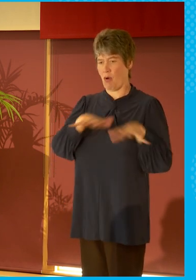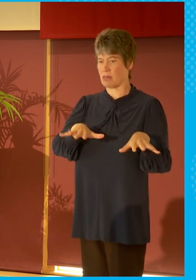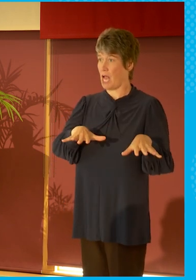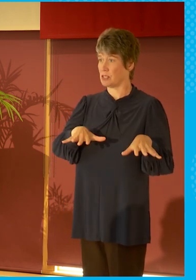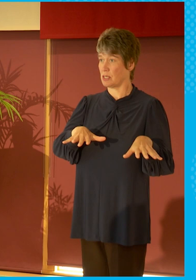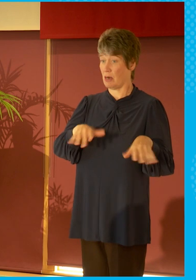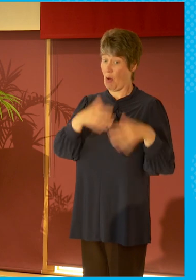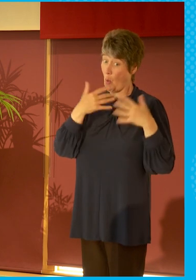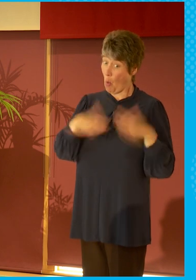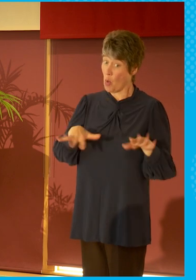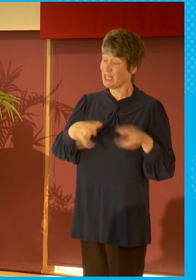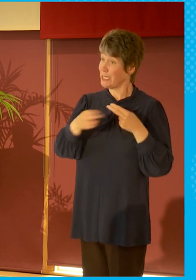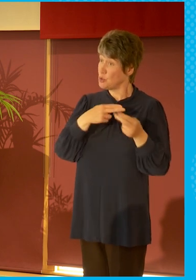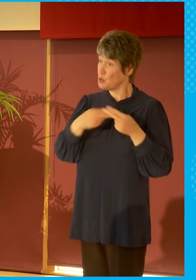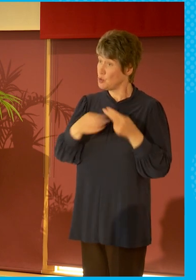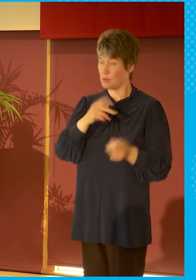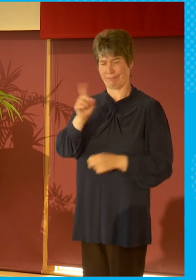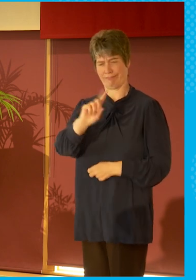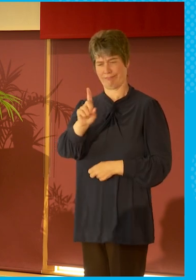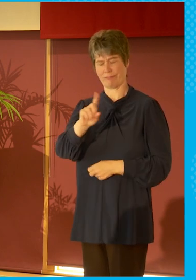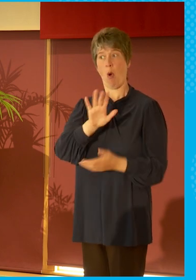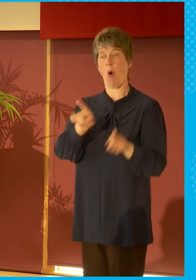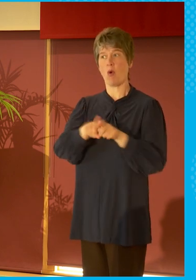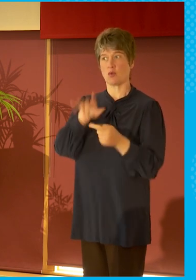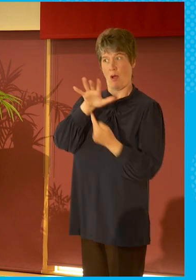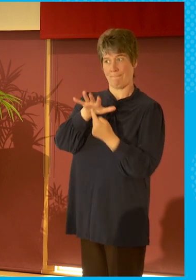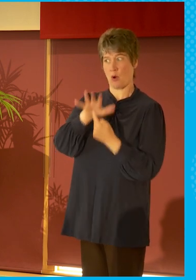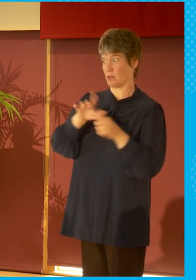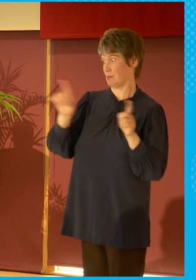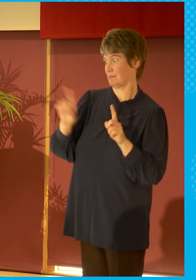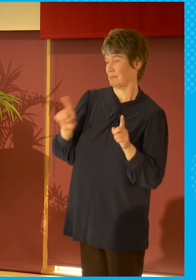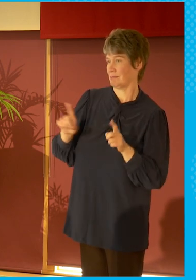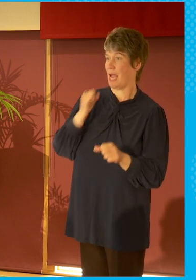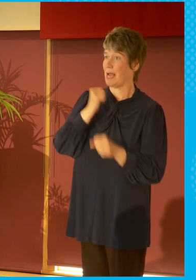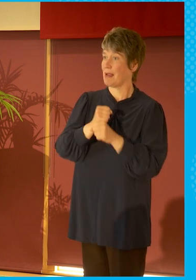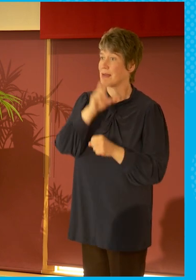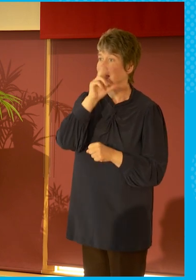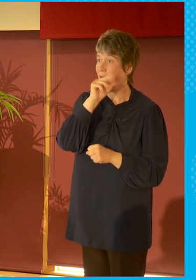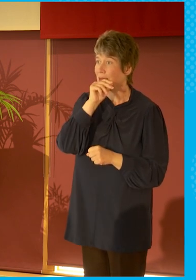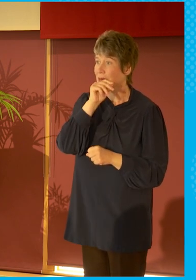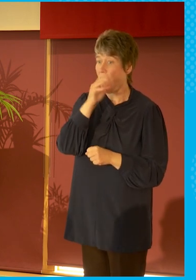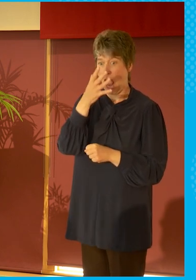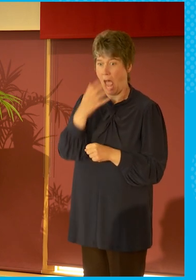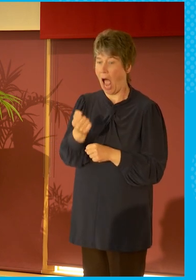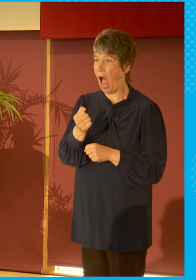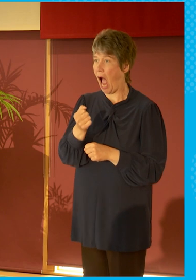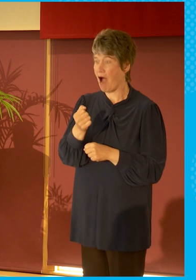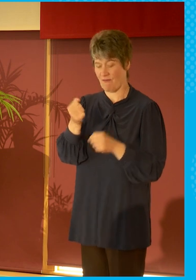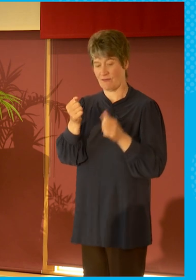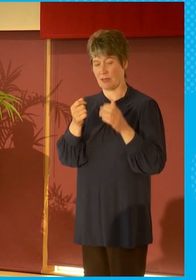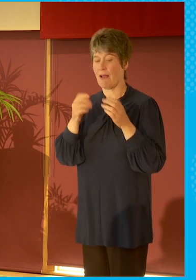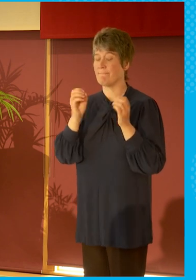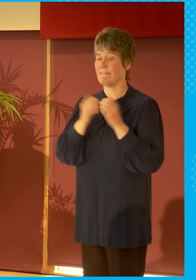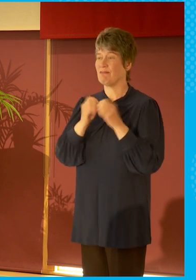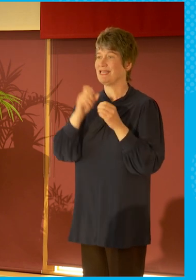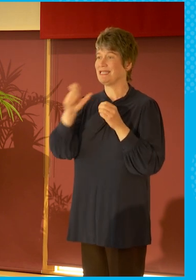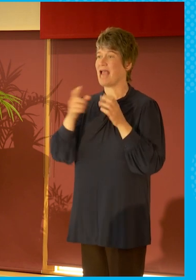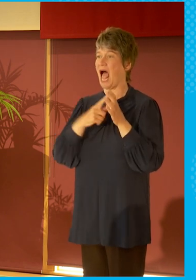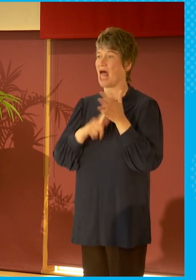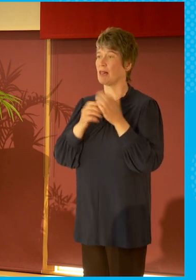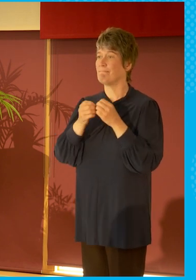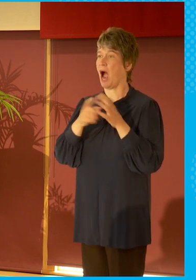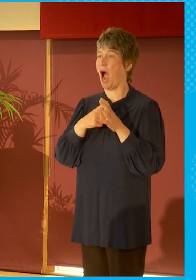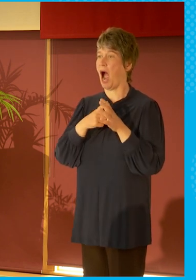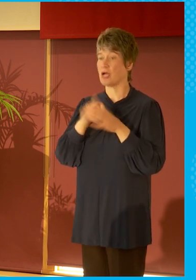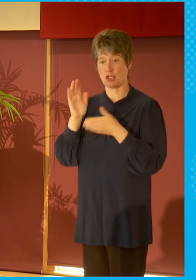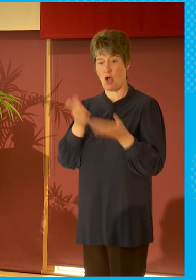deeply important to the BBC in Scotland. We have our BBC Alibus service and also BBC Radio Ngeil. And not only is that for